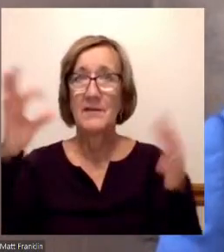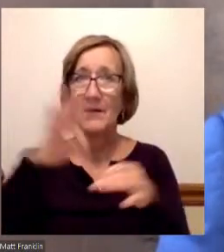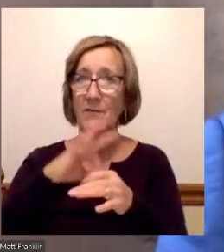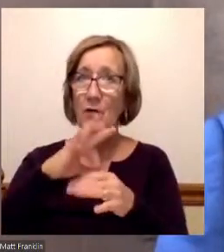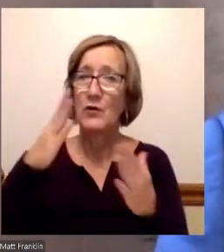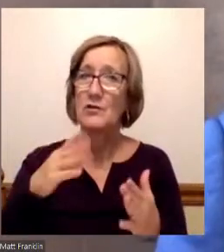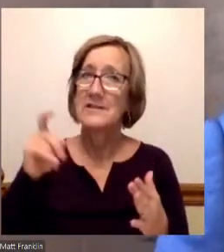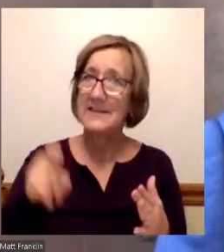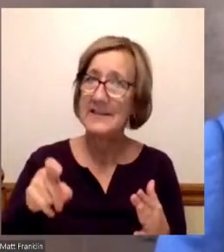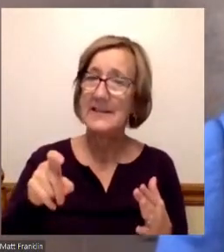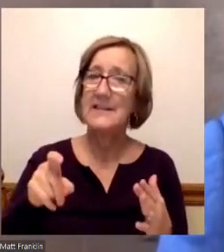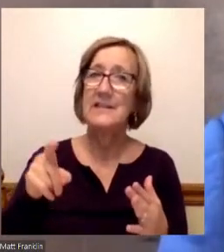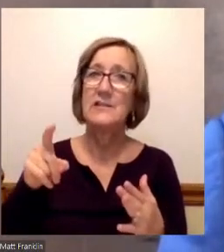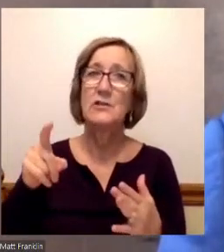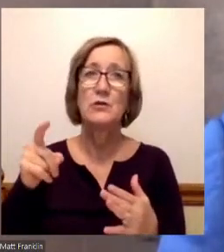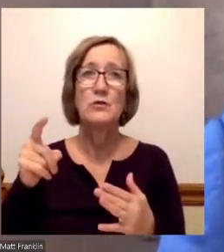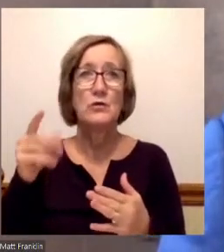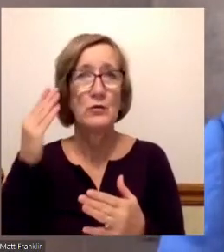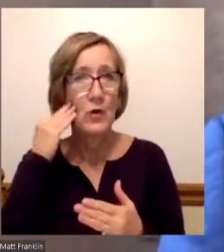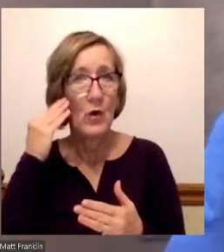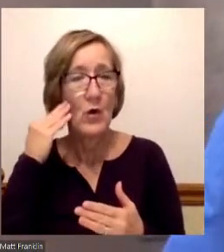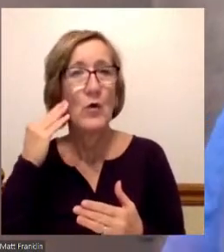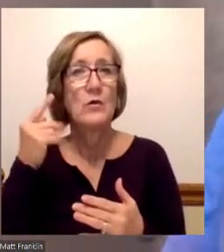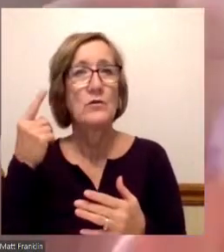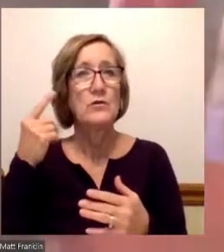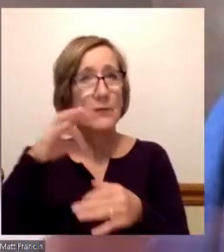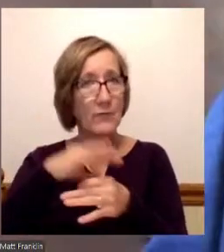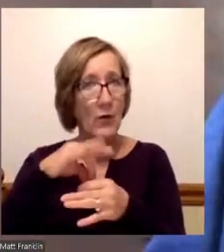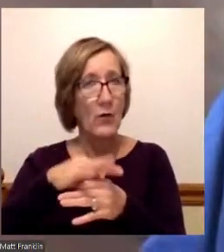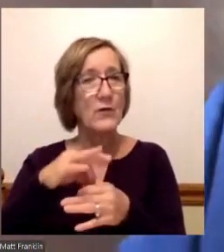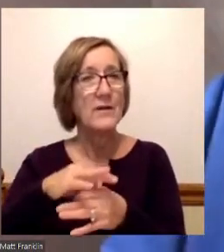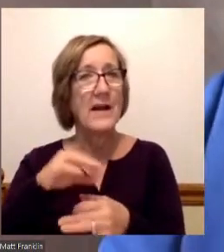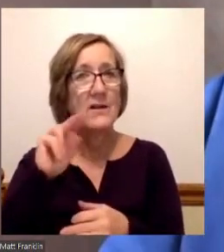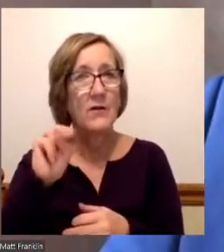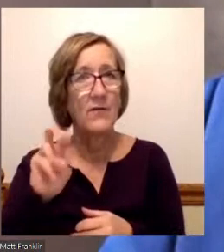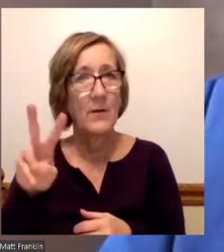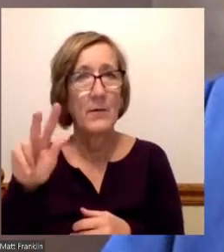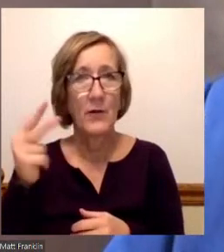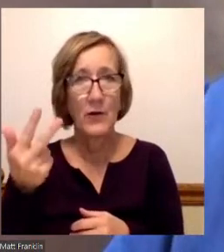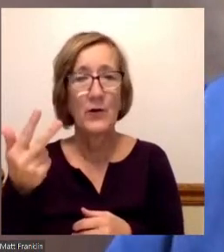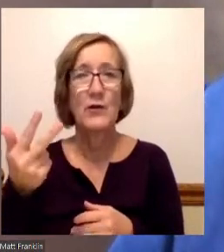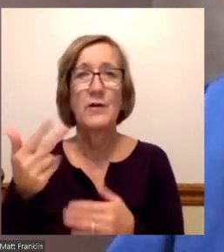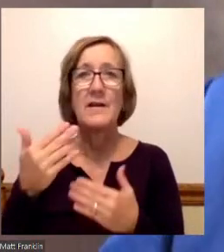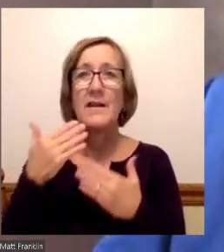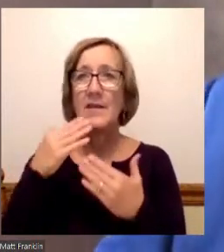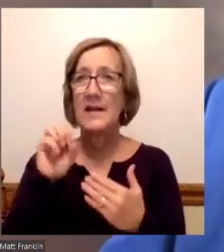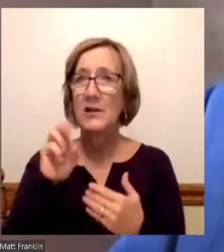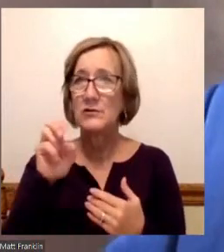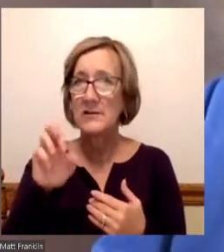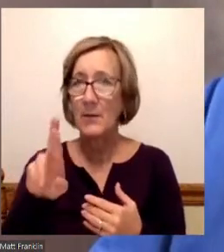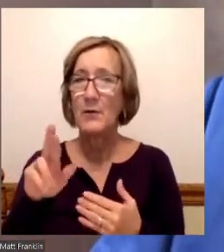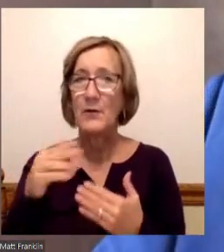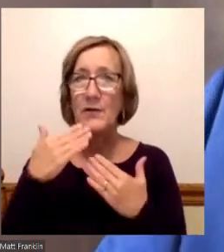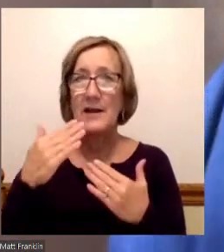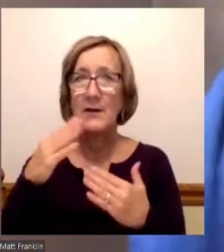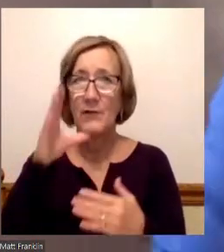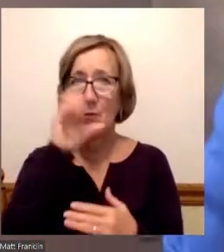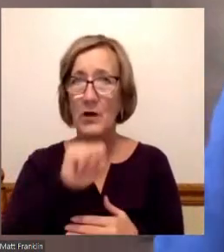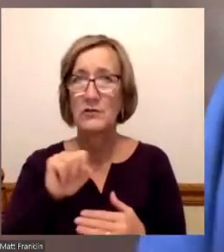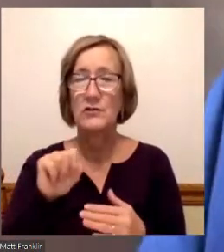make an informed decision on November 3rd. So for Summer, I'm Matt Franklin. Thank you so much for watching. Hope you have a great afternoon.